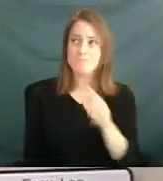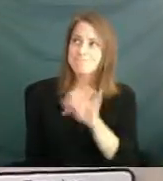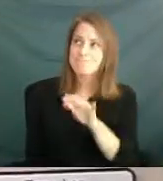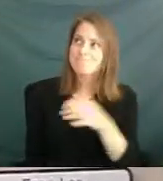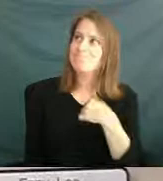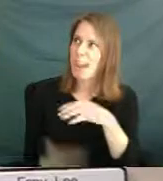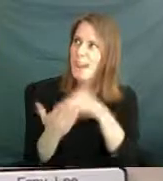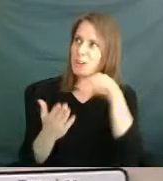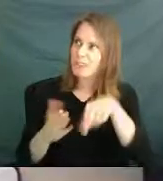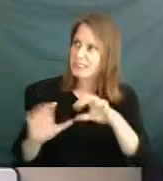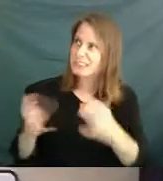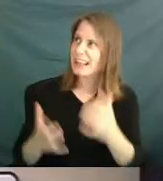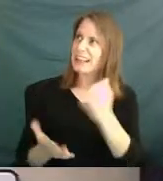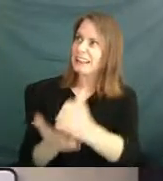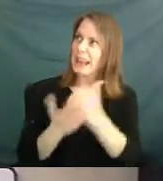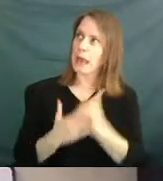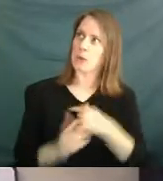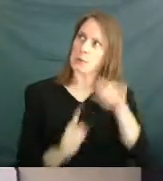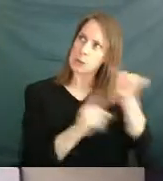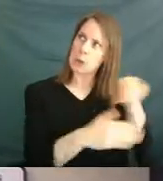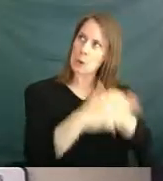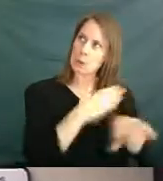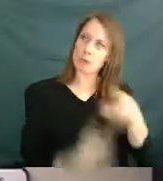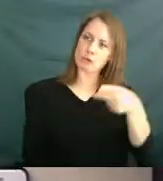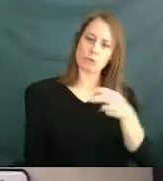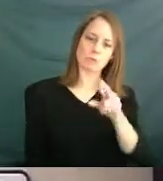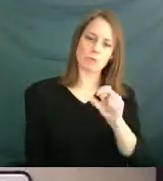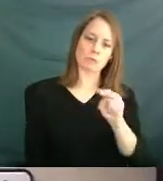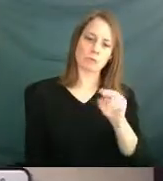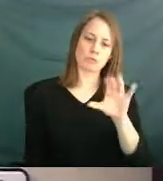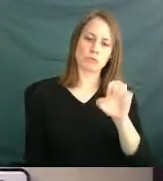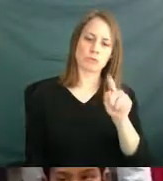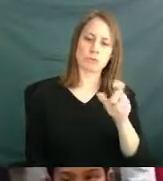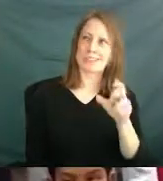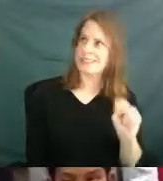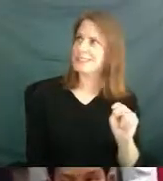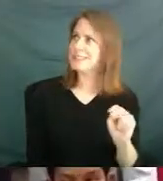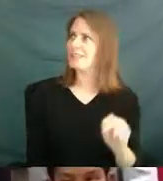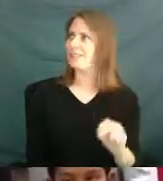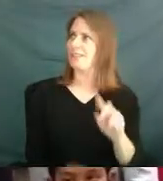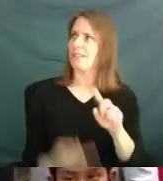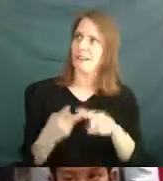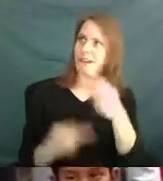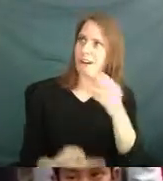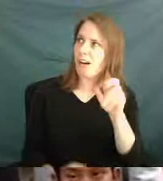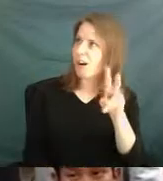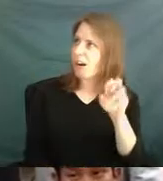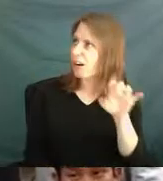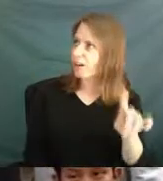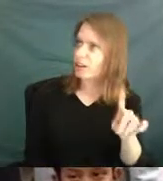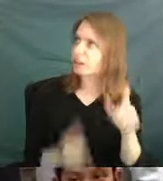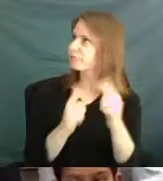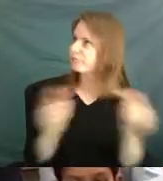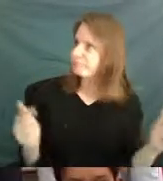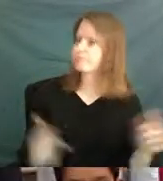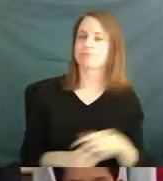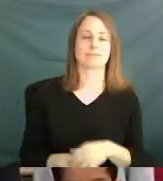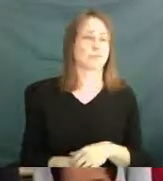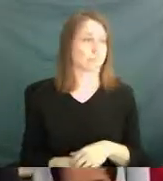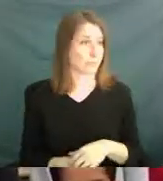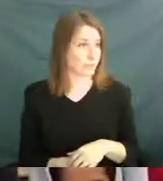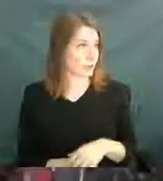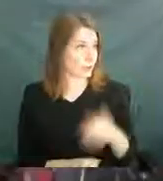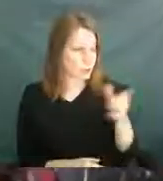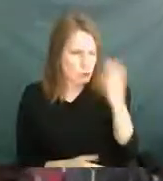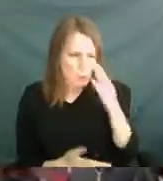them get to Princeton or to Harvard or to UCLA or USC. You know what Hamlet's really about in one